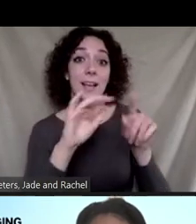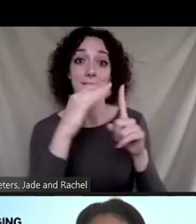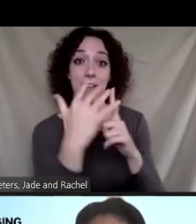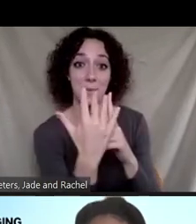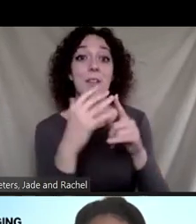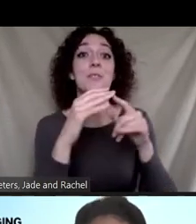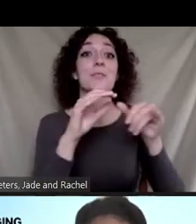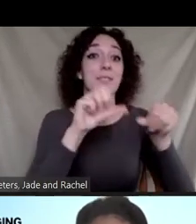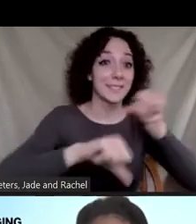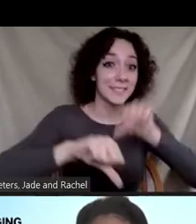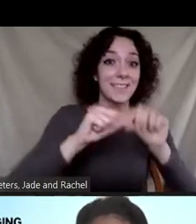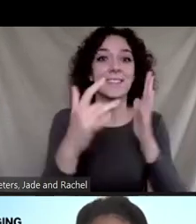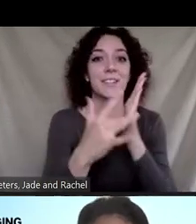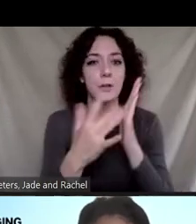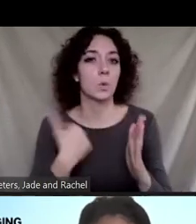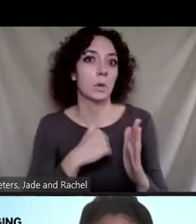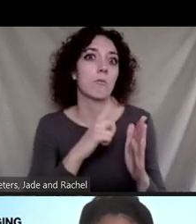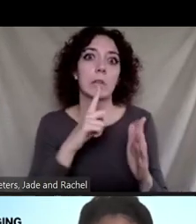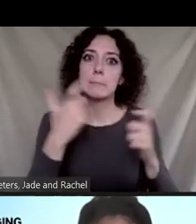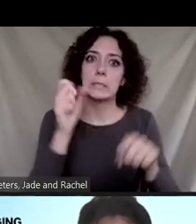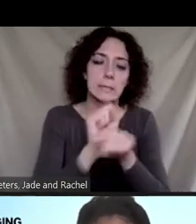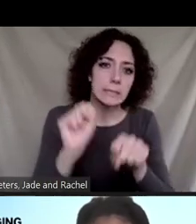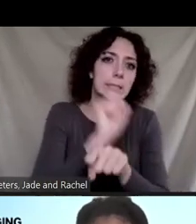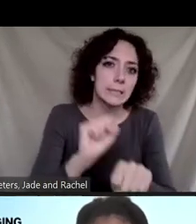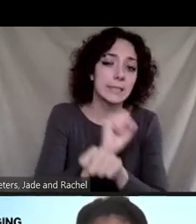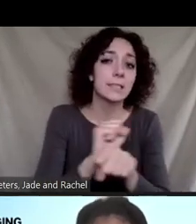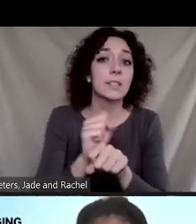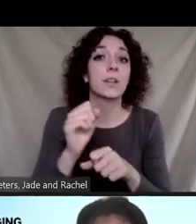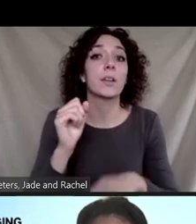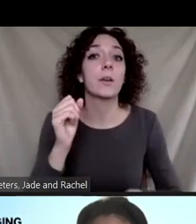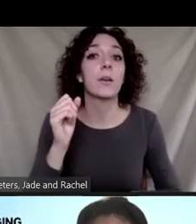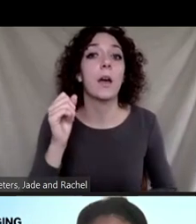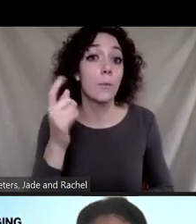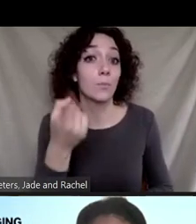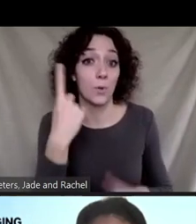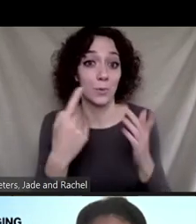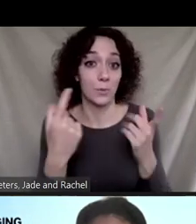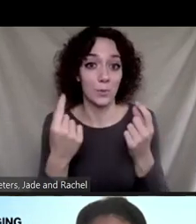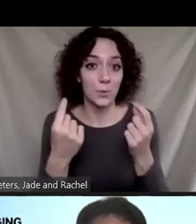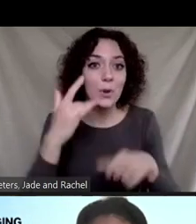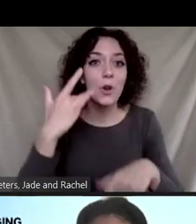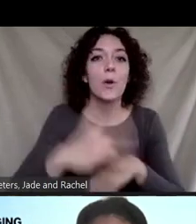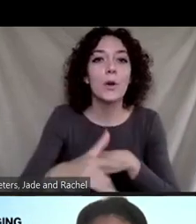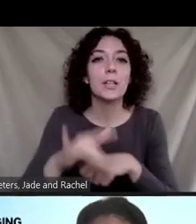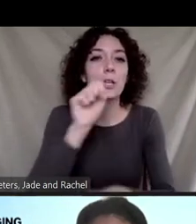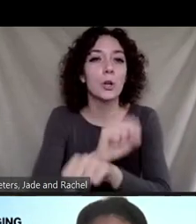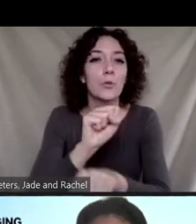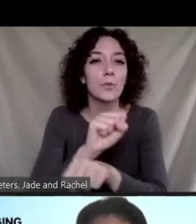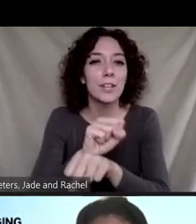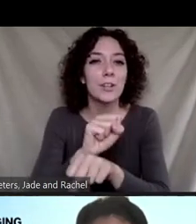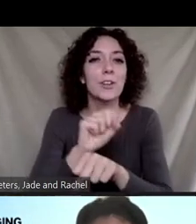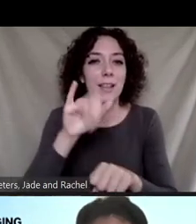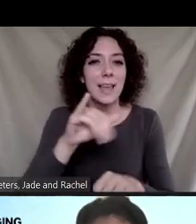We've made a really big effort to, one, we just stood up an early career editorial advisory board to try to bring